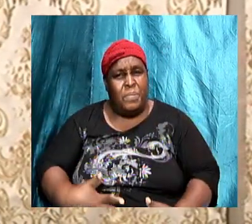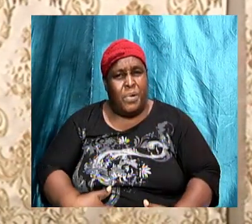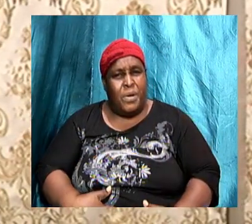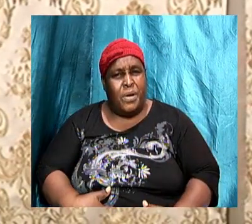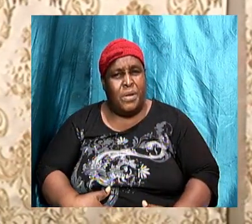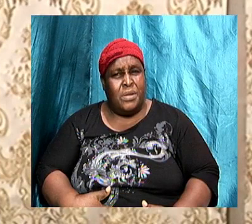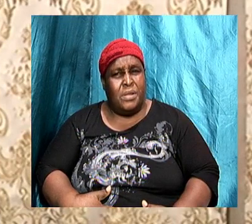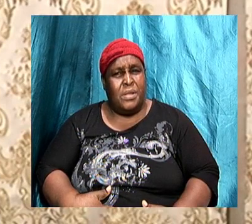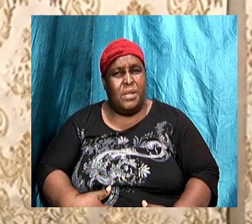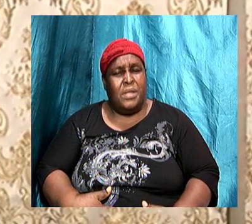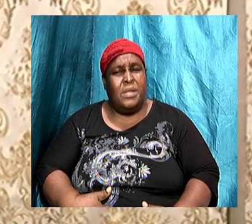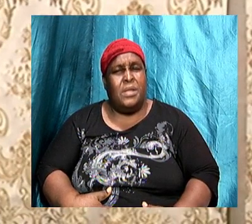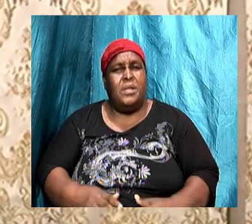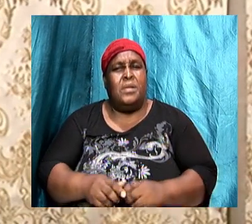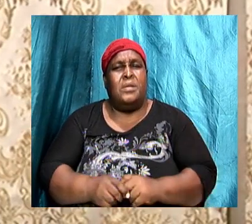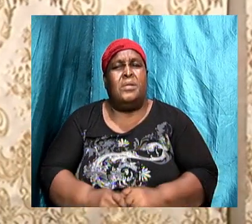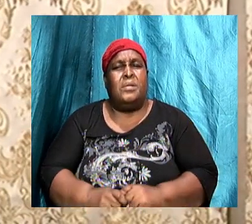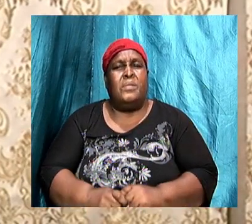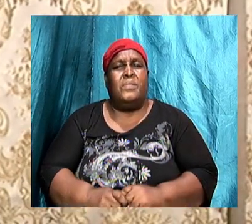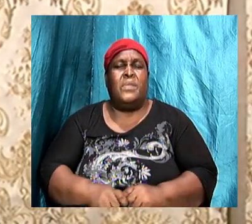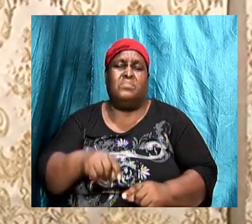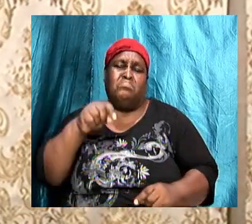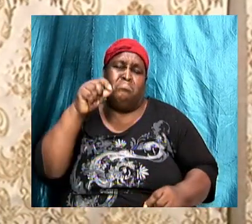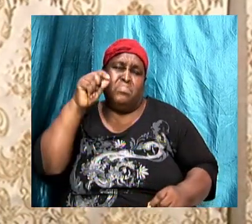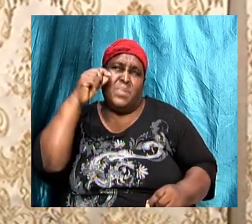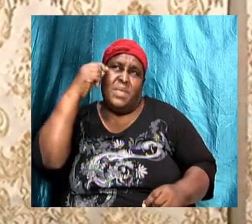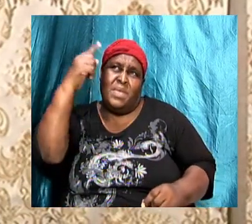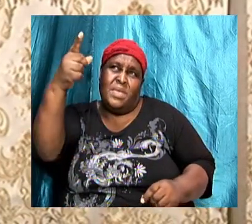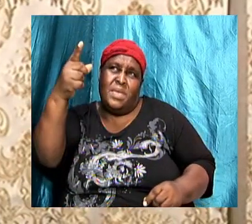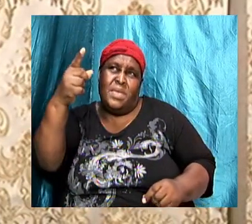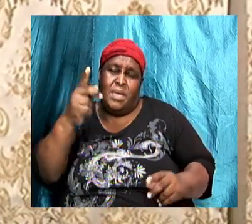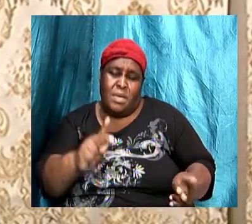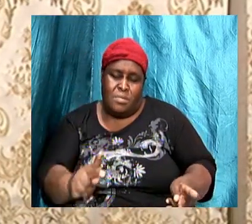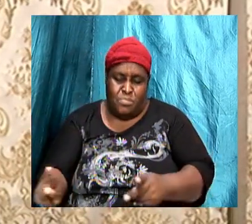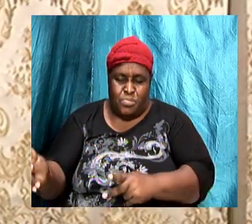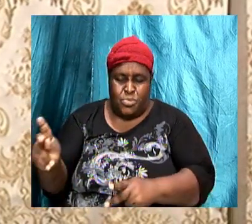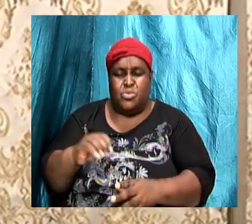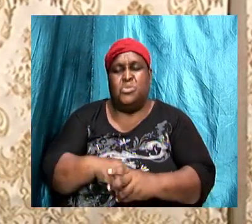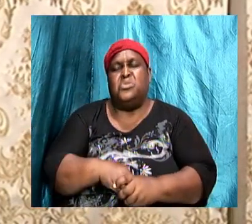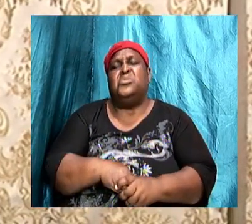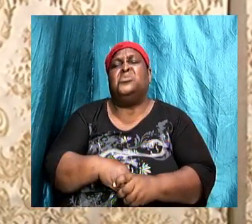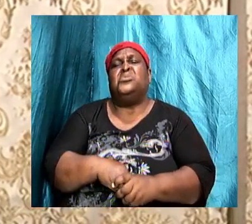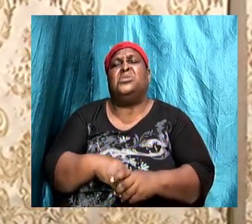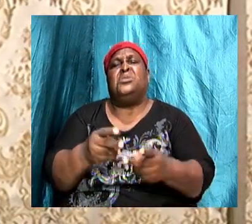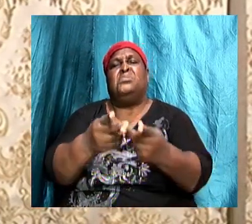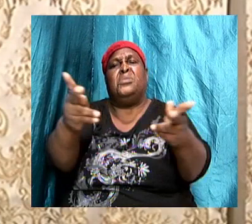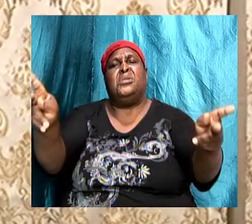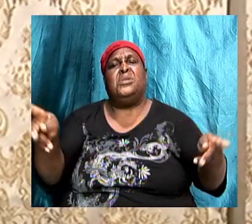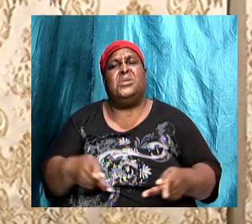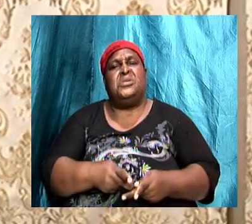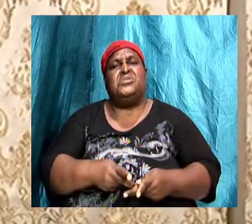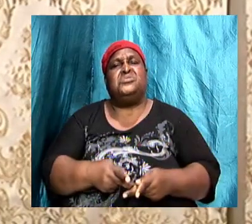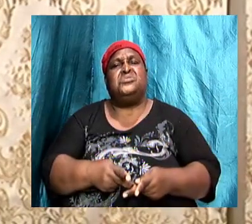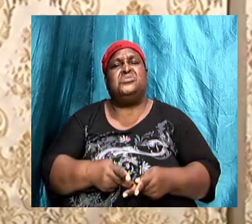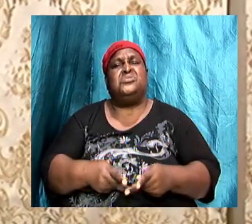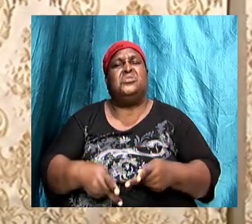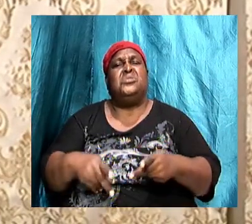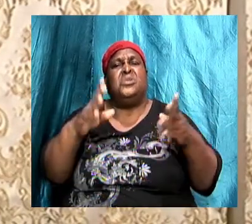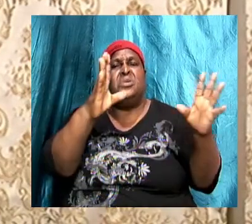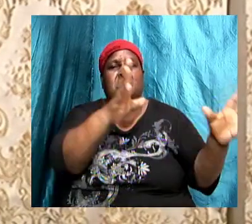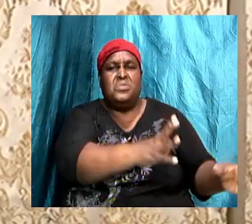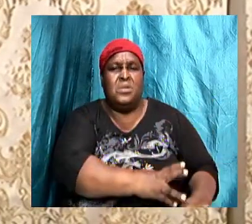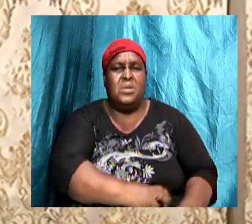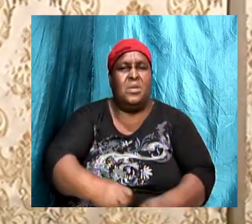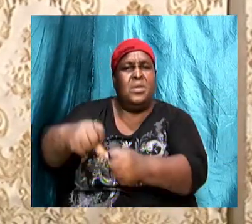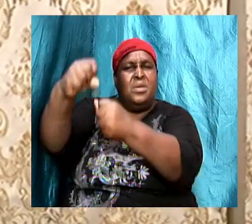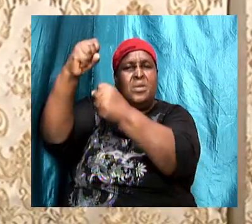the vehicle that he has put in place to transport us to the home of the